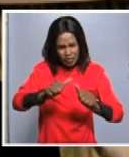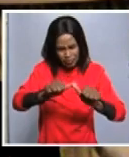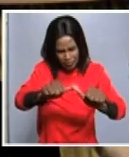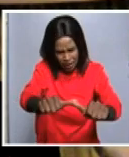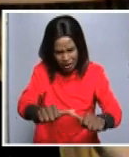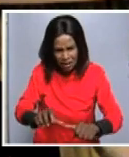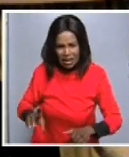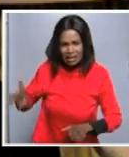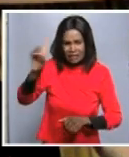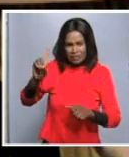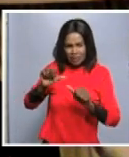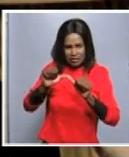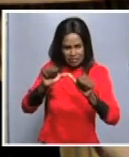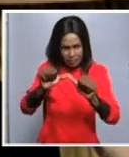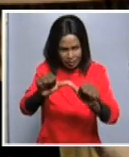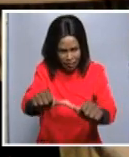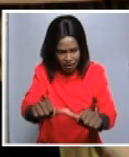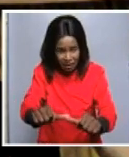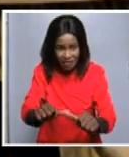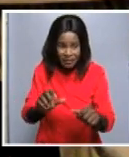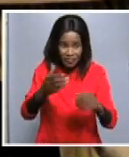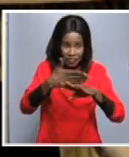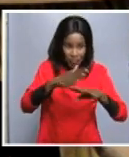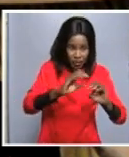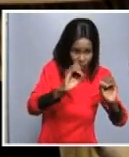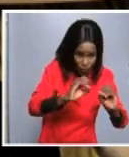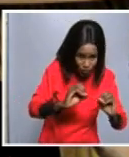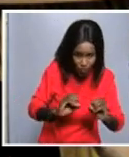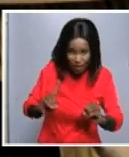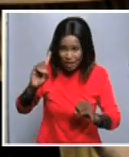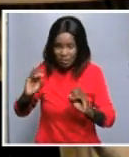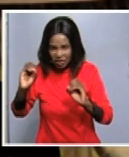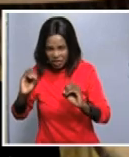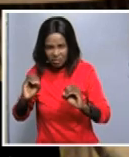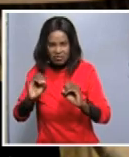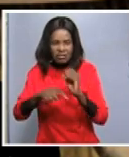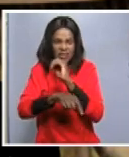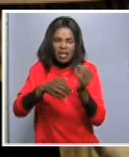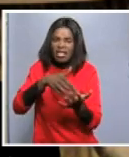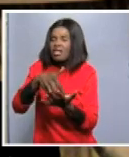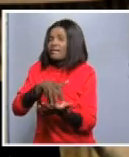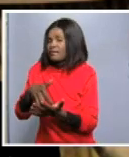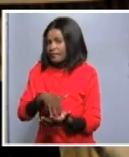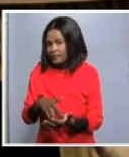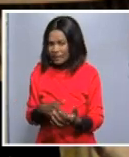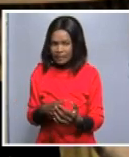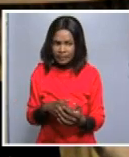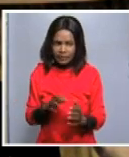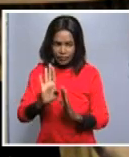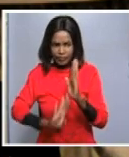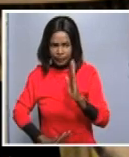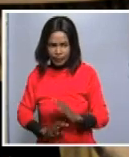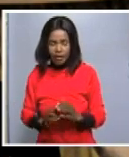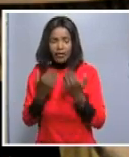because these are the features that make us one of the most stable regions on the african continent